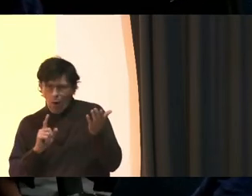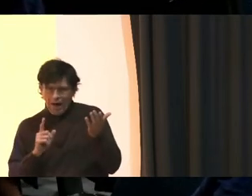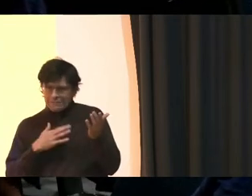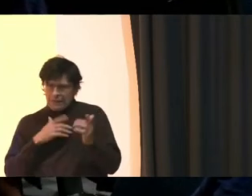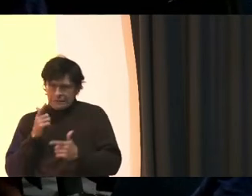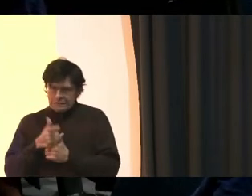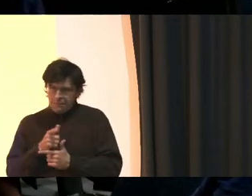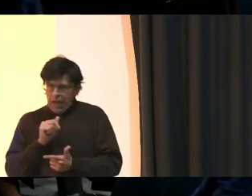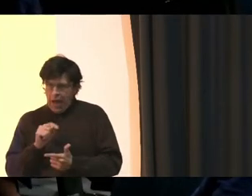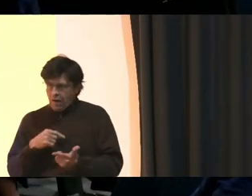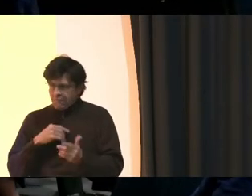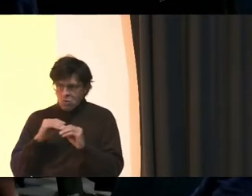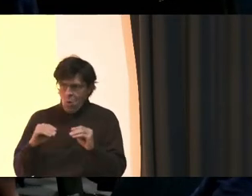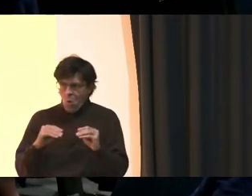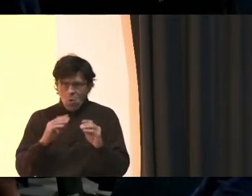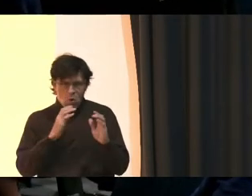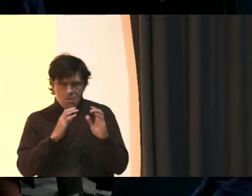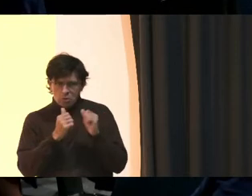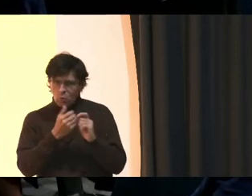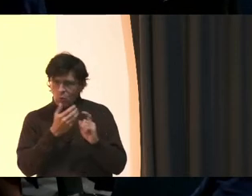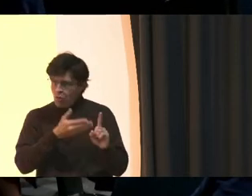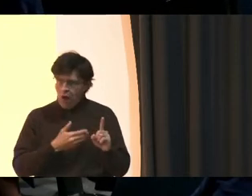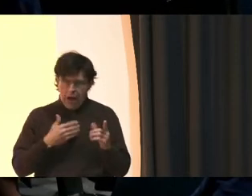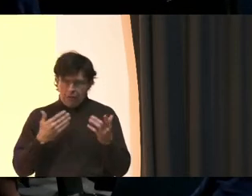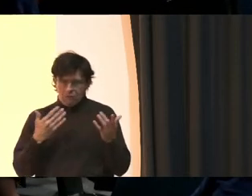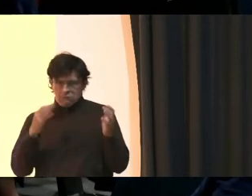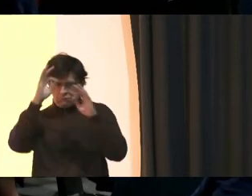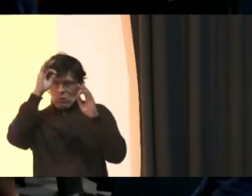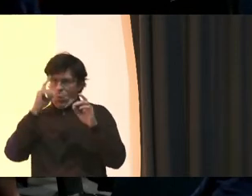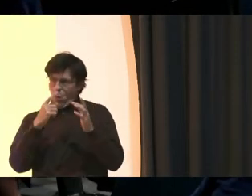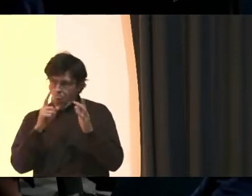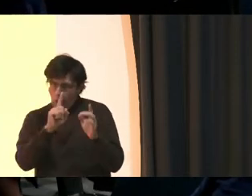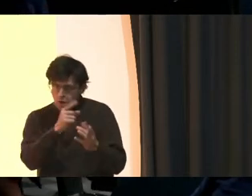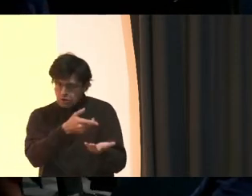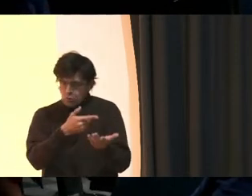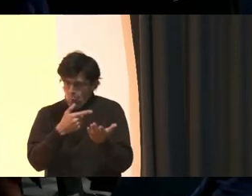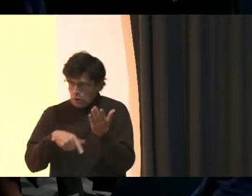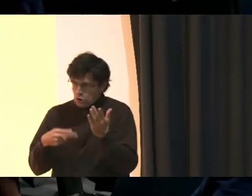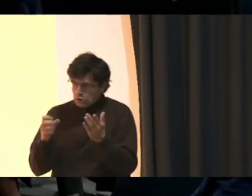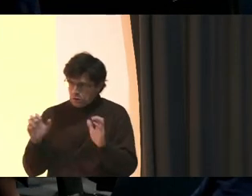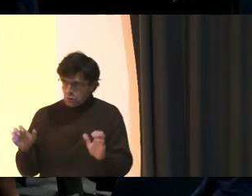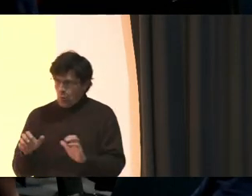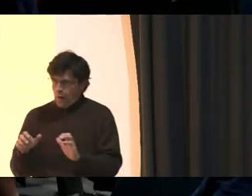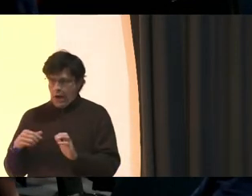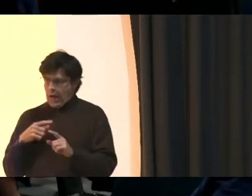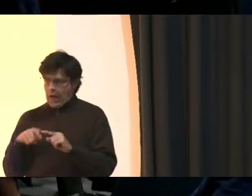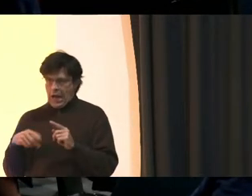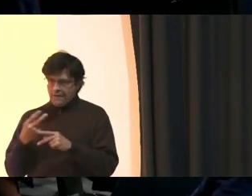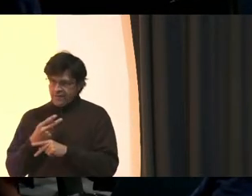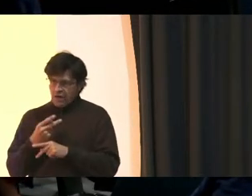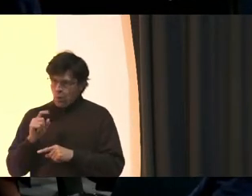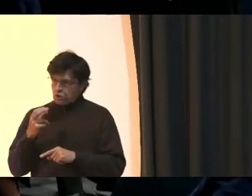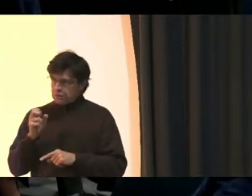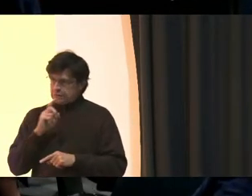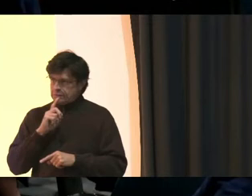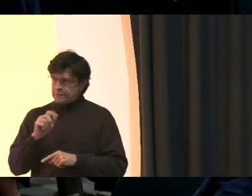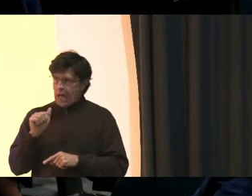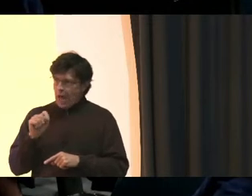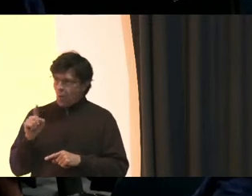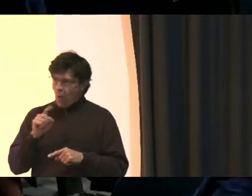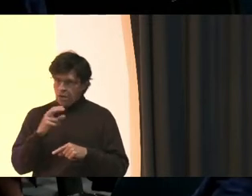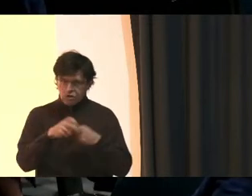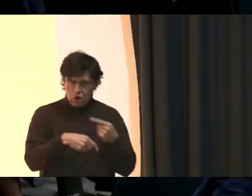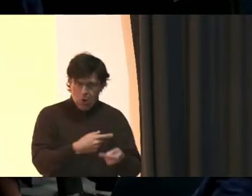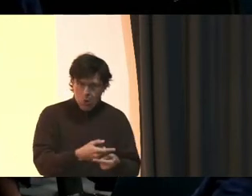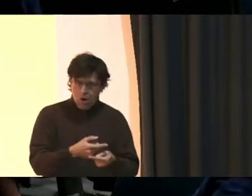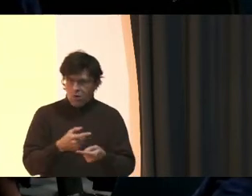have any communication with her I don't know what she's doing Anything that's happening And I can't figure out where she's at Where she's